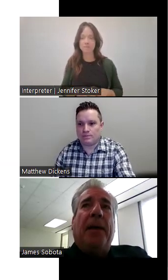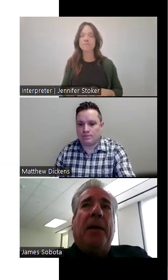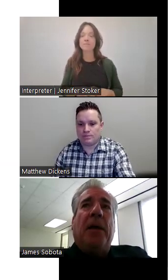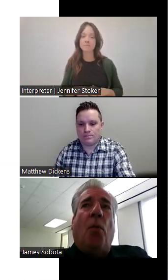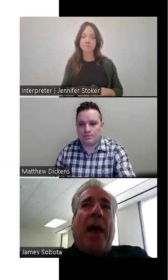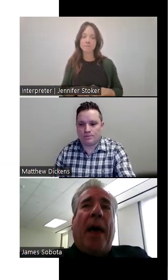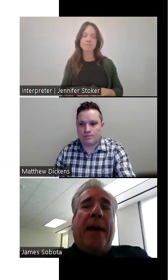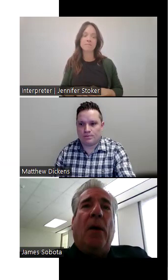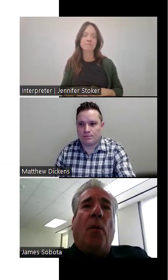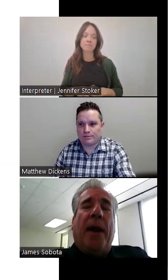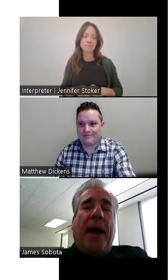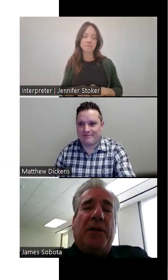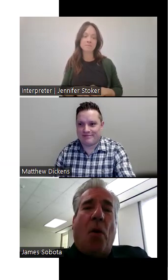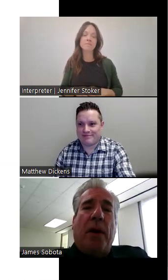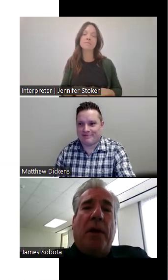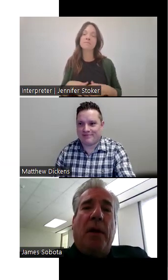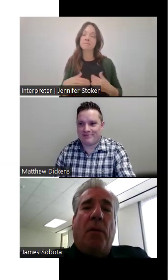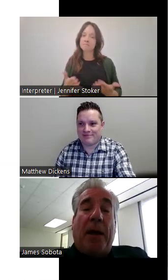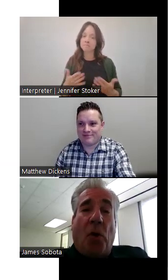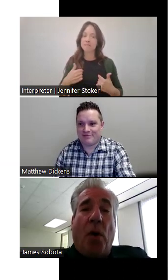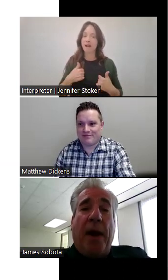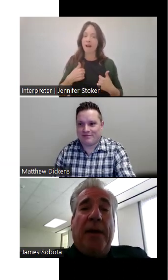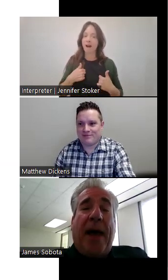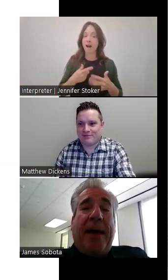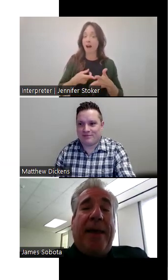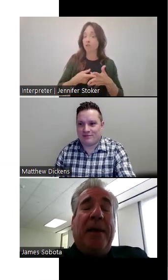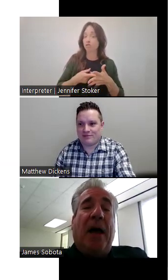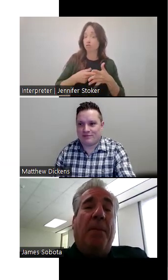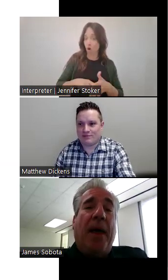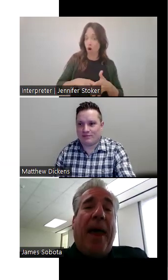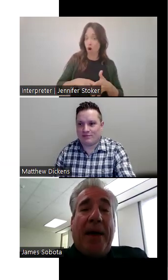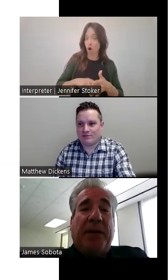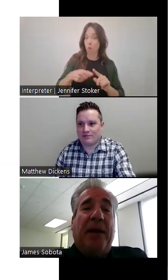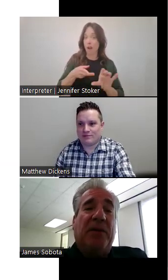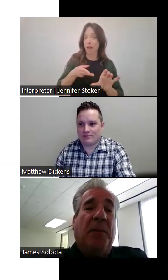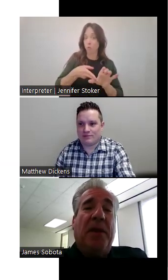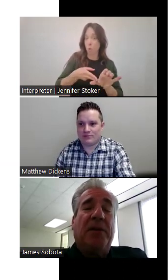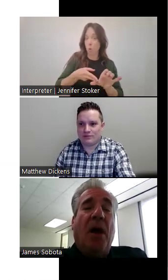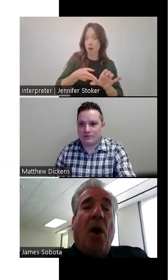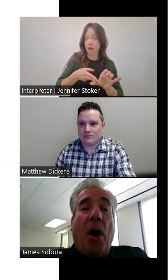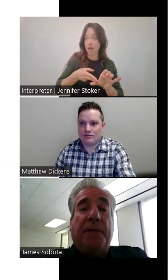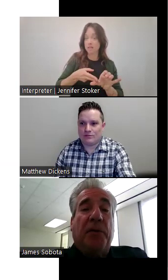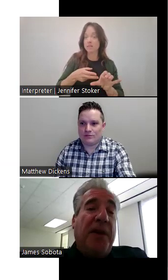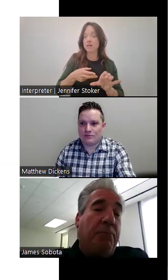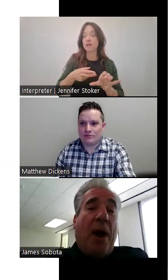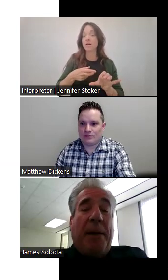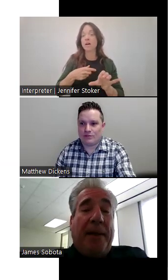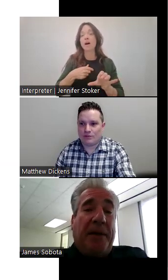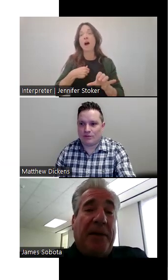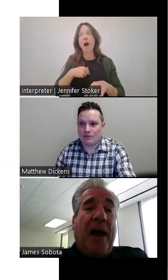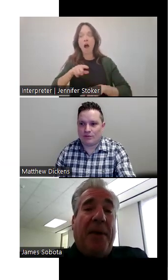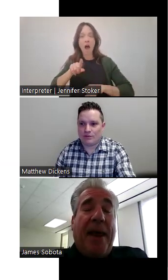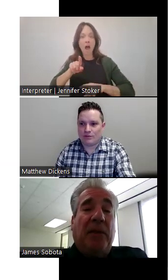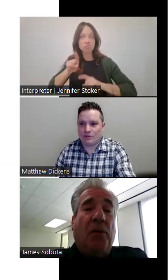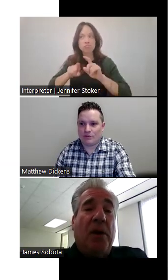And, you know, when I started, when I joined, I ended up asking some of these officers that probably